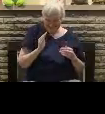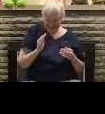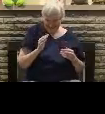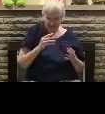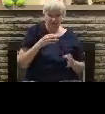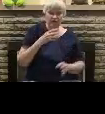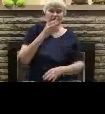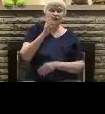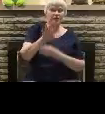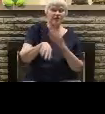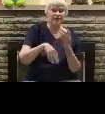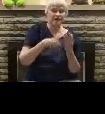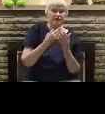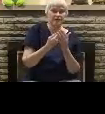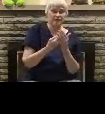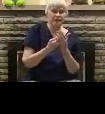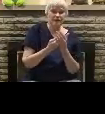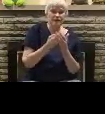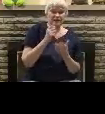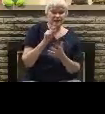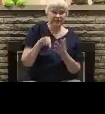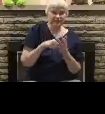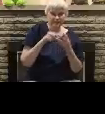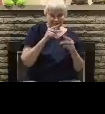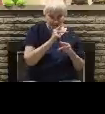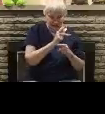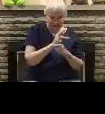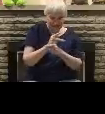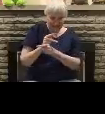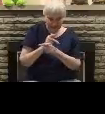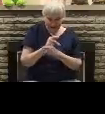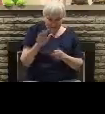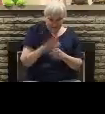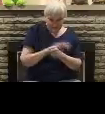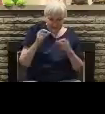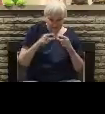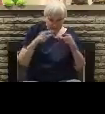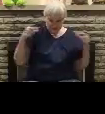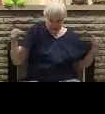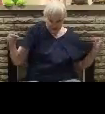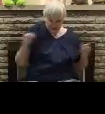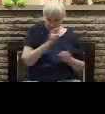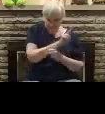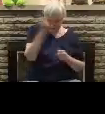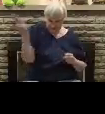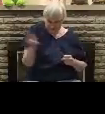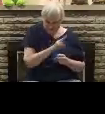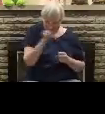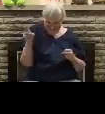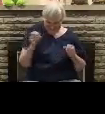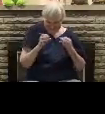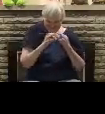All this careful political lingo she uses, all these